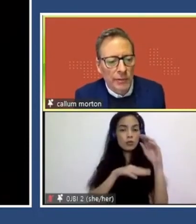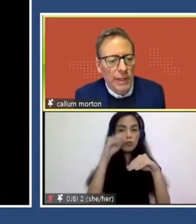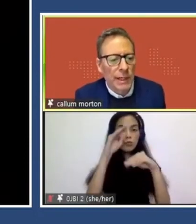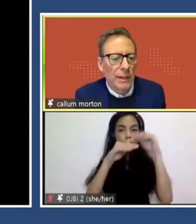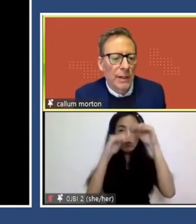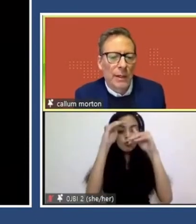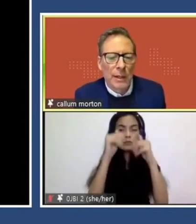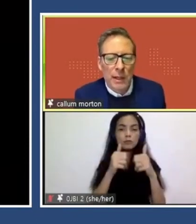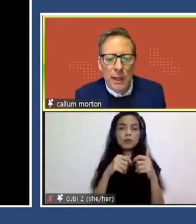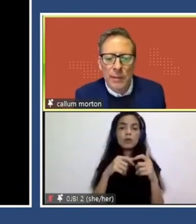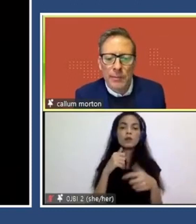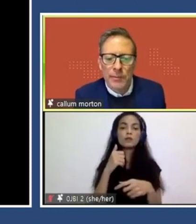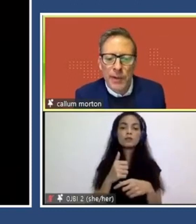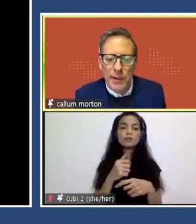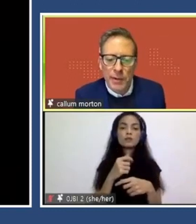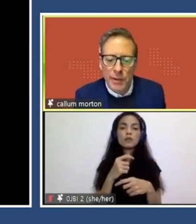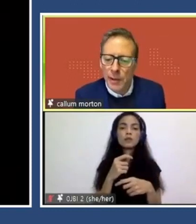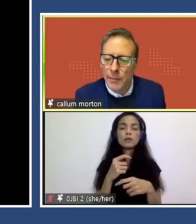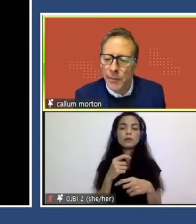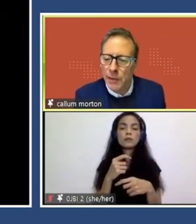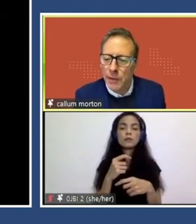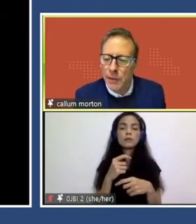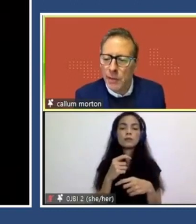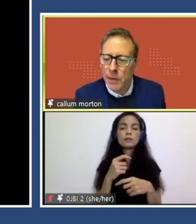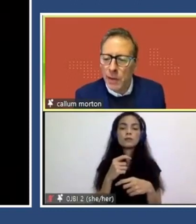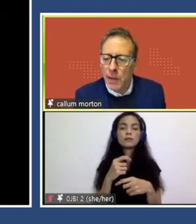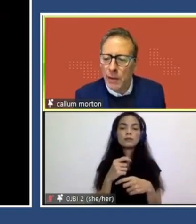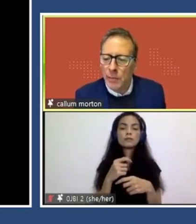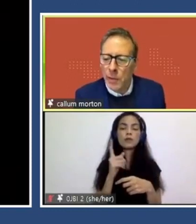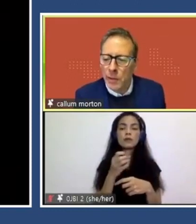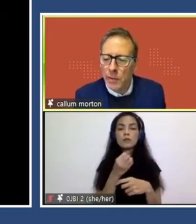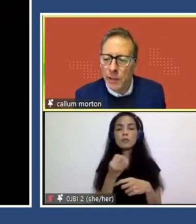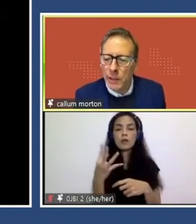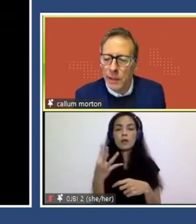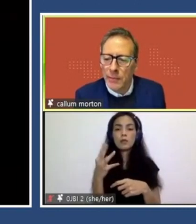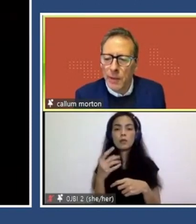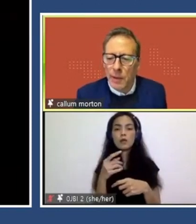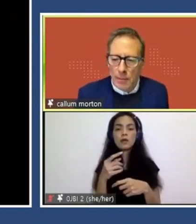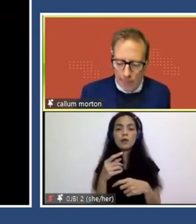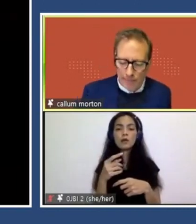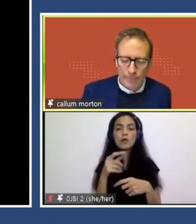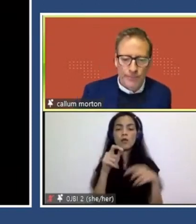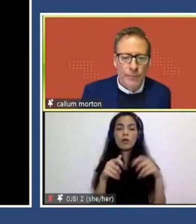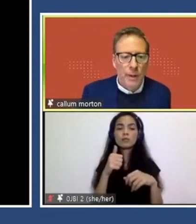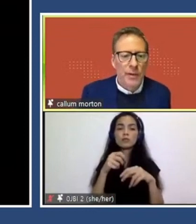you can sit around and you can read, uh, various, um, things, um, while you're sitting there.